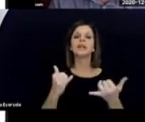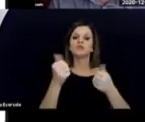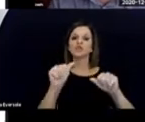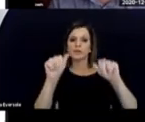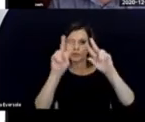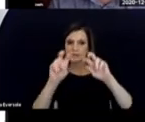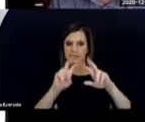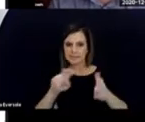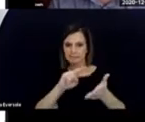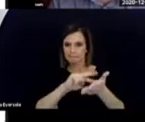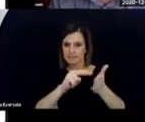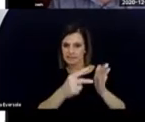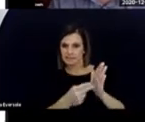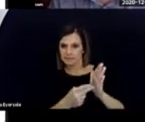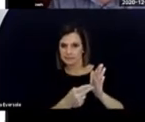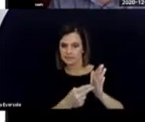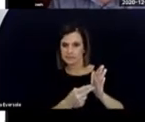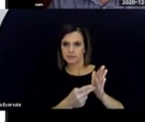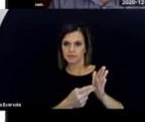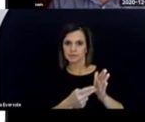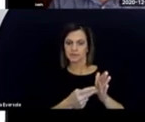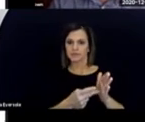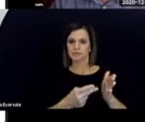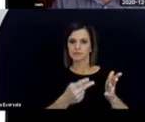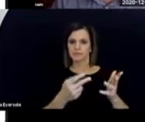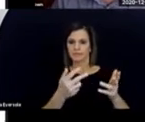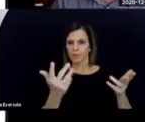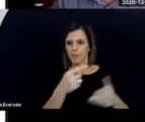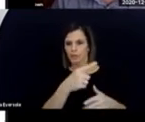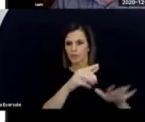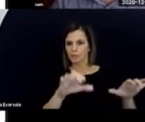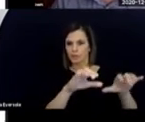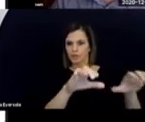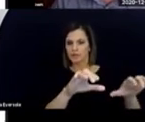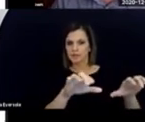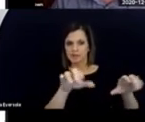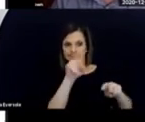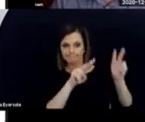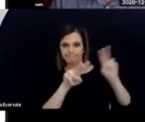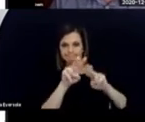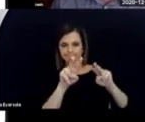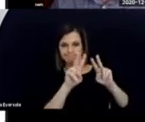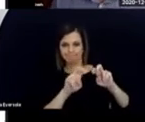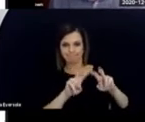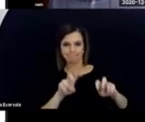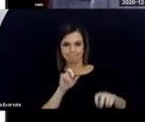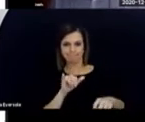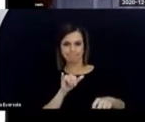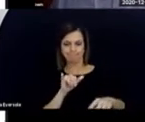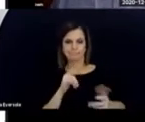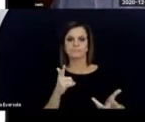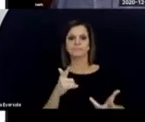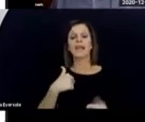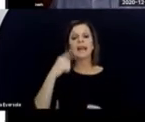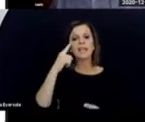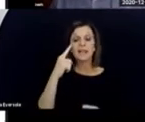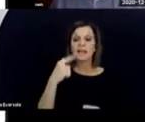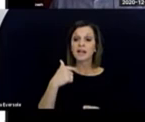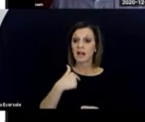So trying to assess the meaning of what the child is doing. And I think